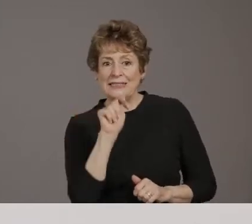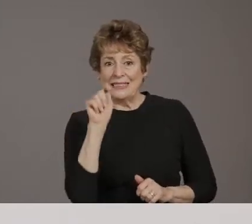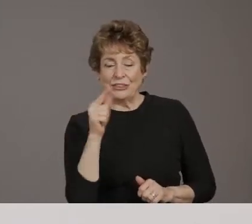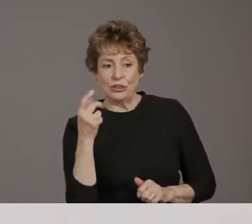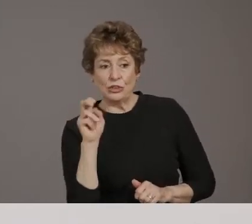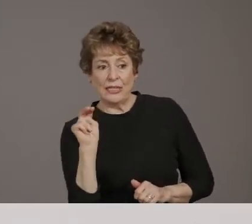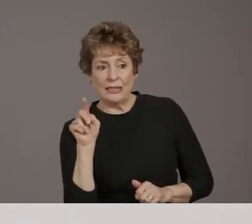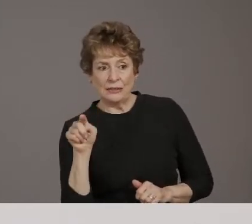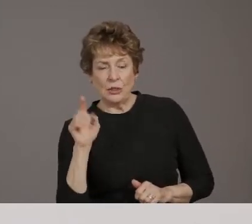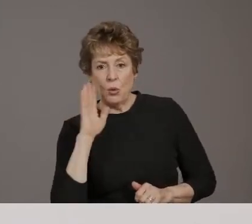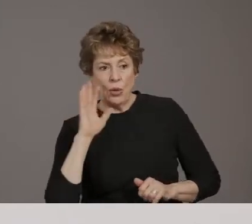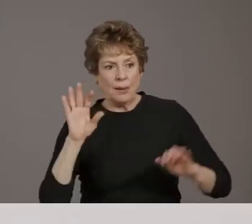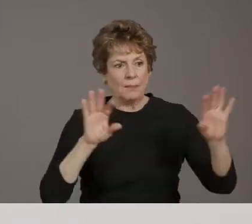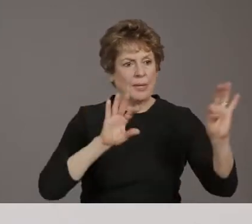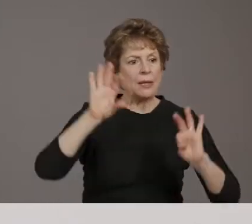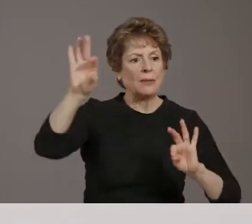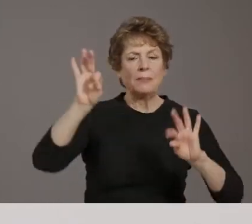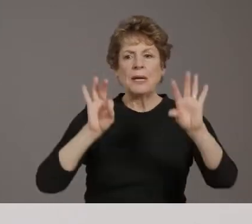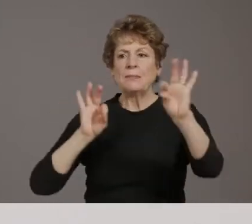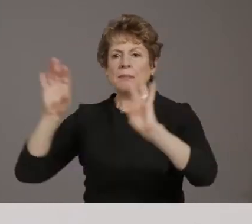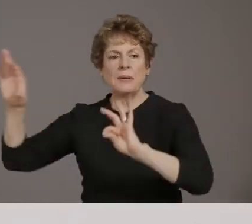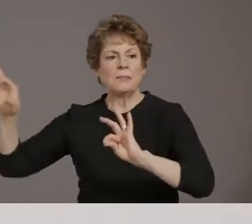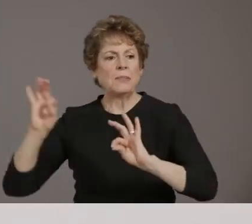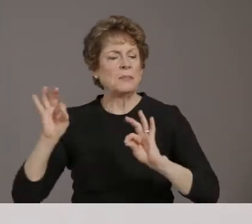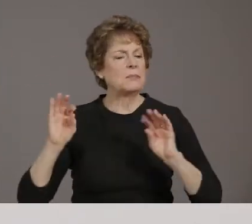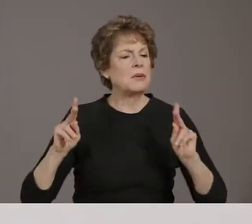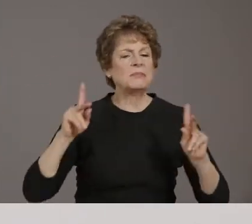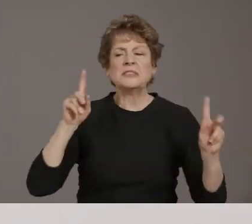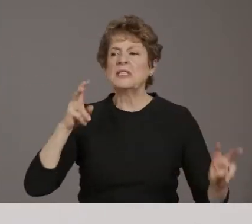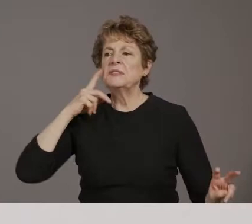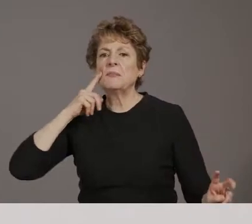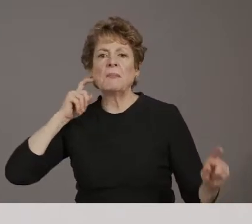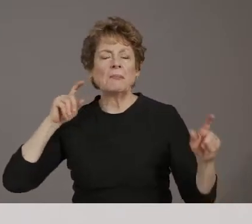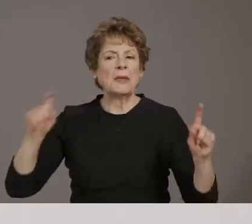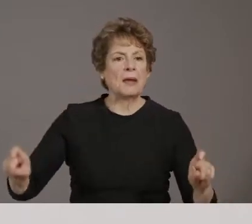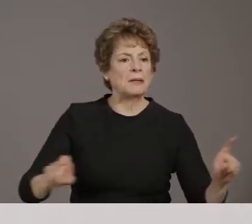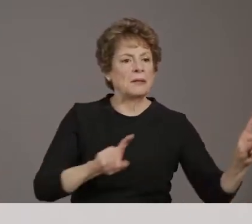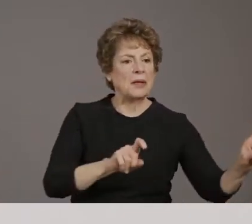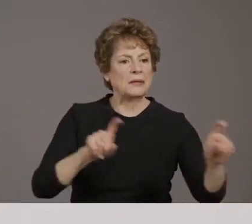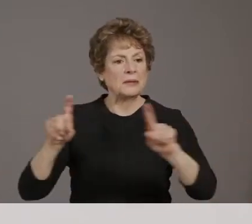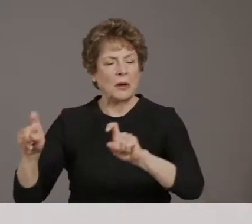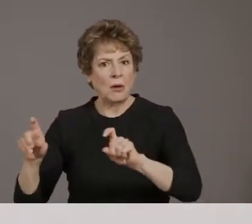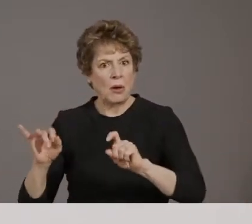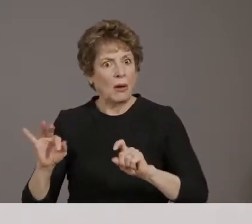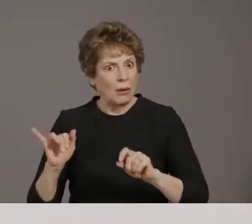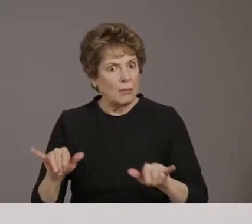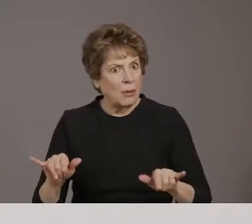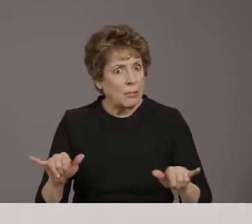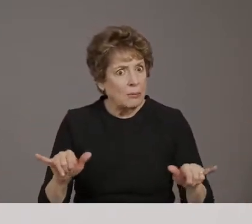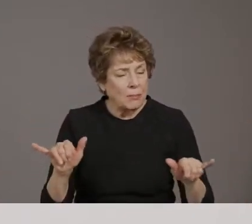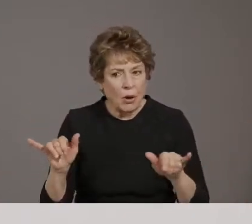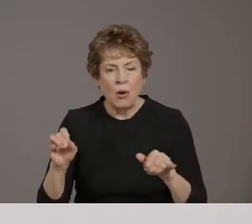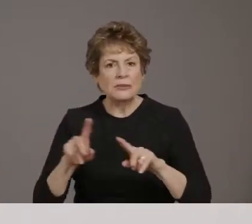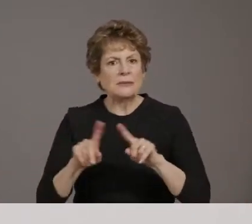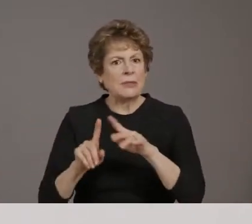of, um, of samples. And then we also work with CDC. And so we've got laboratories here that are partnered with